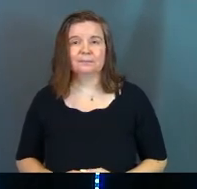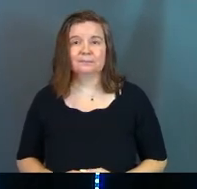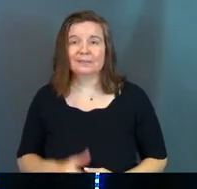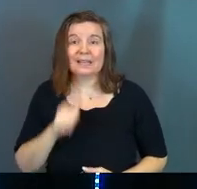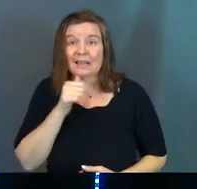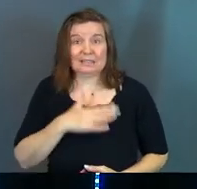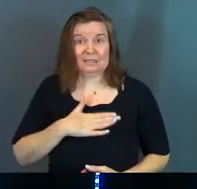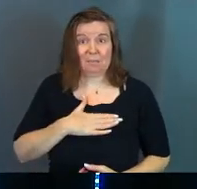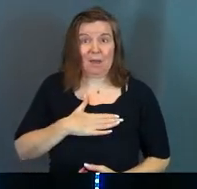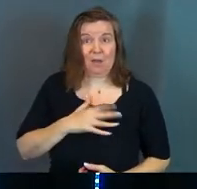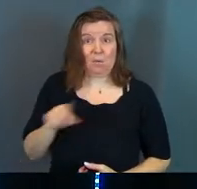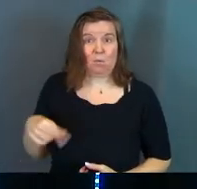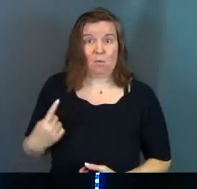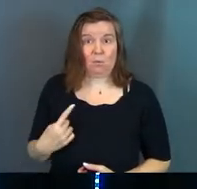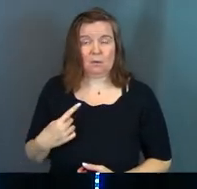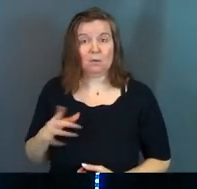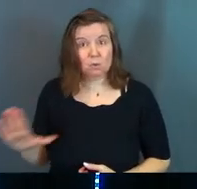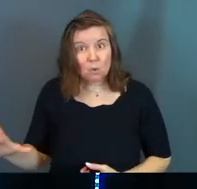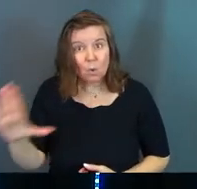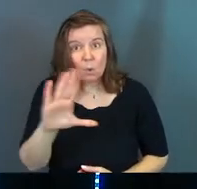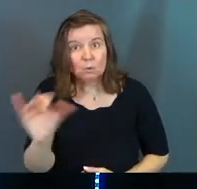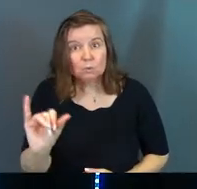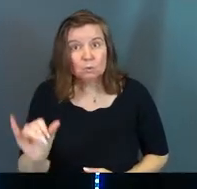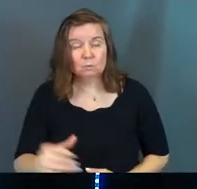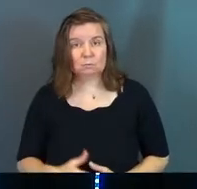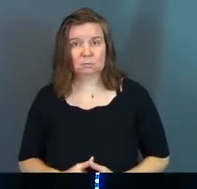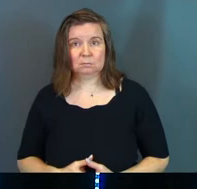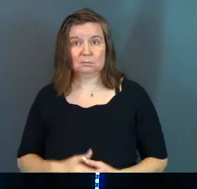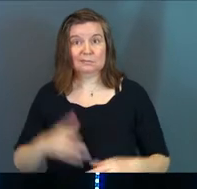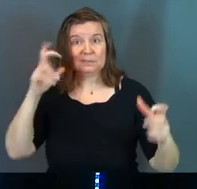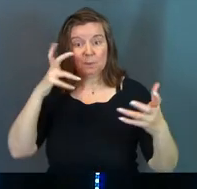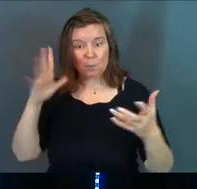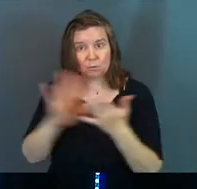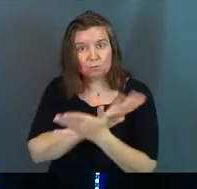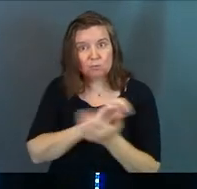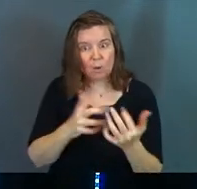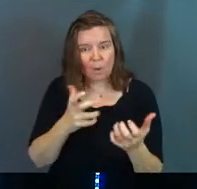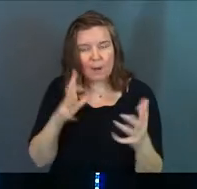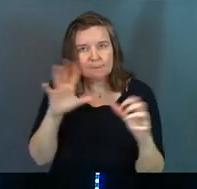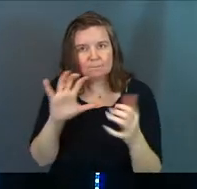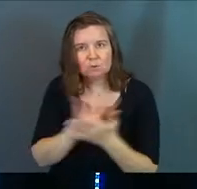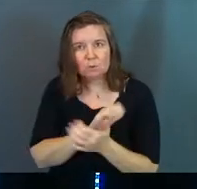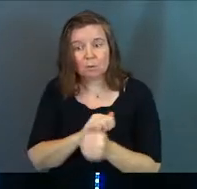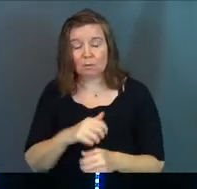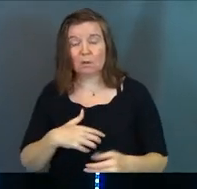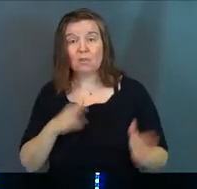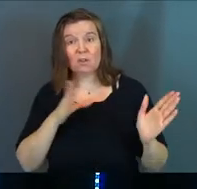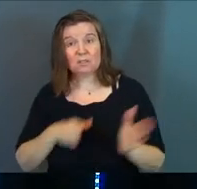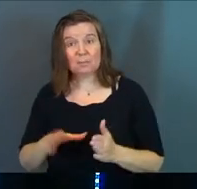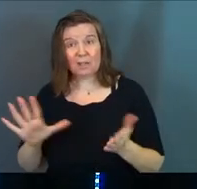Not just mine. Yours. There's a plot to destroy this church.